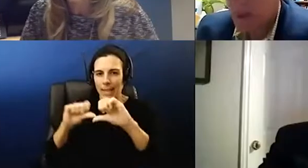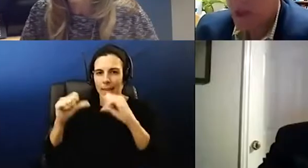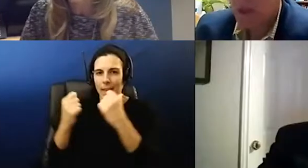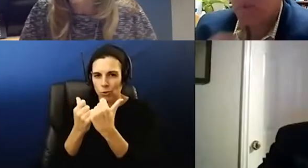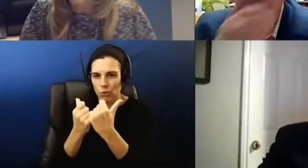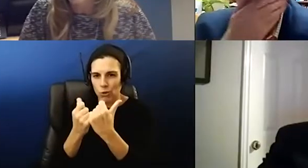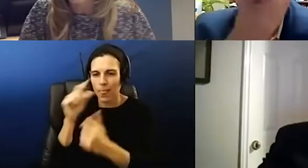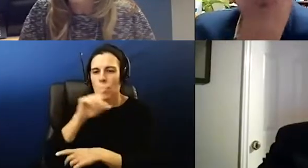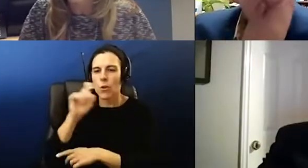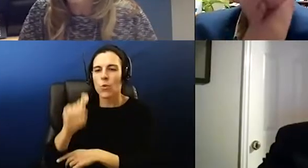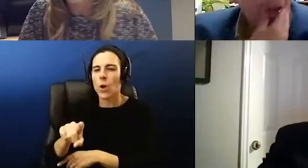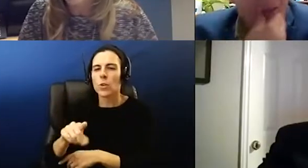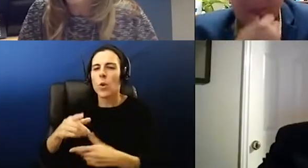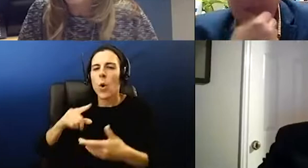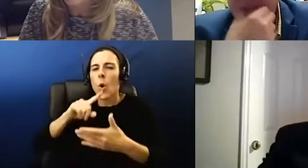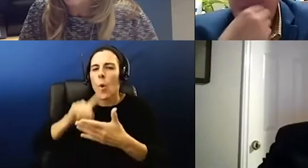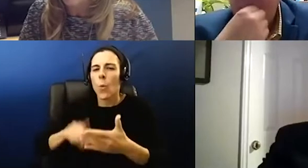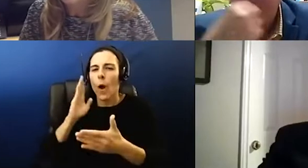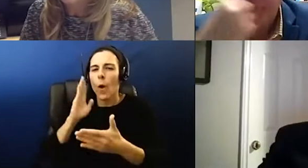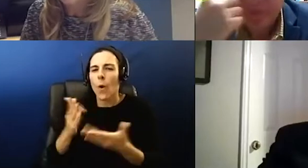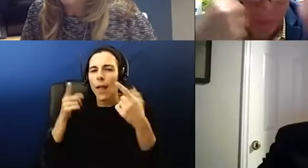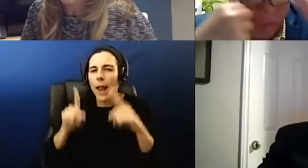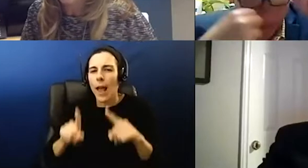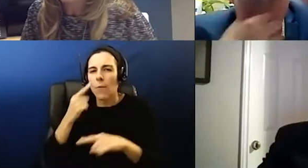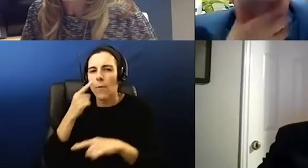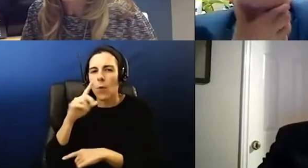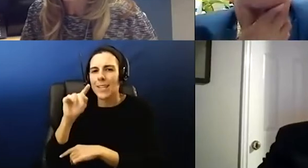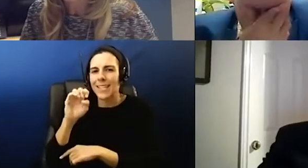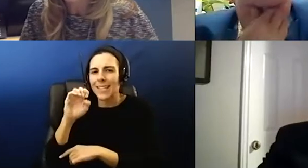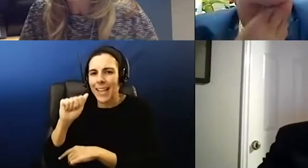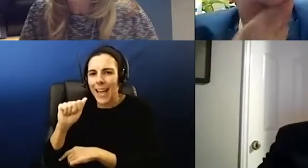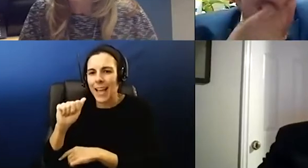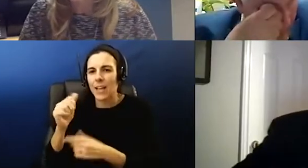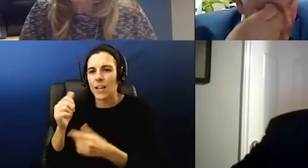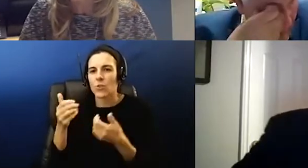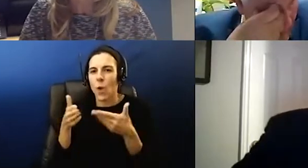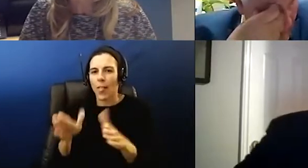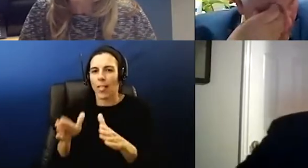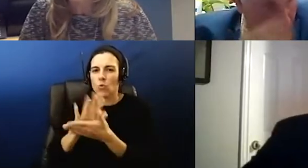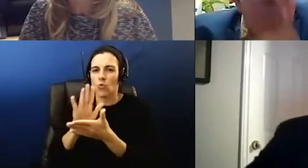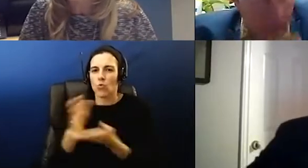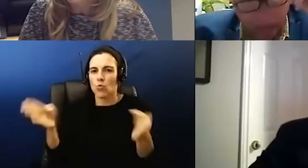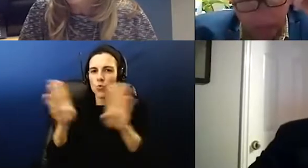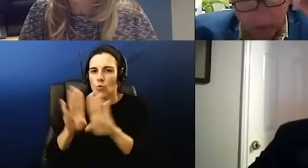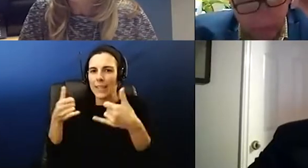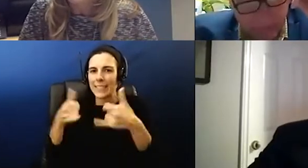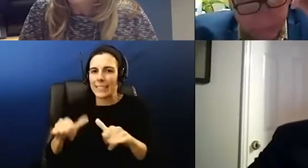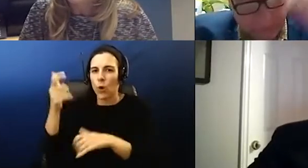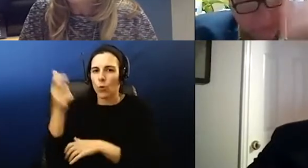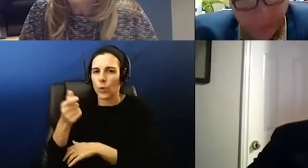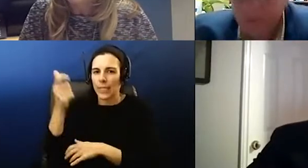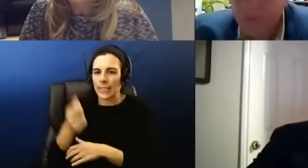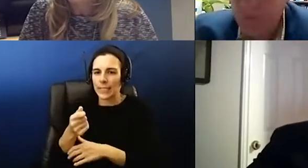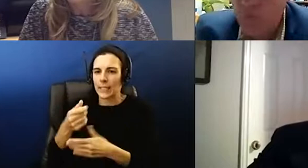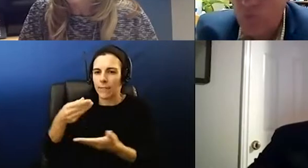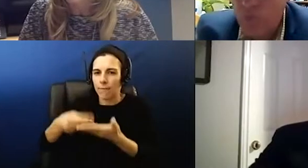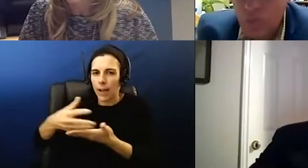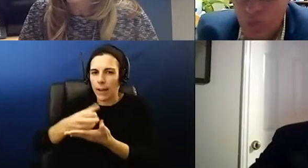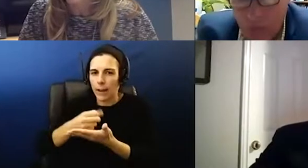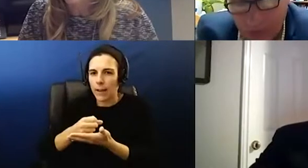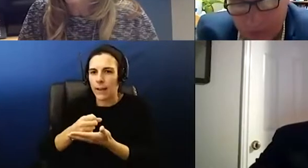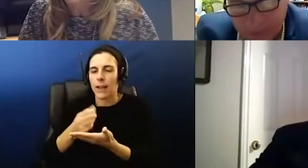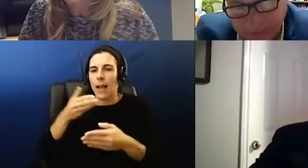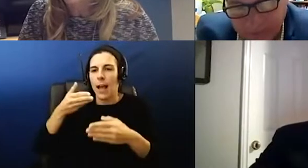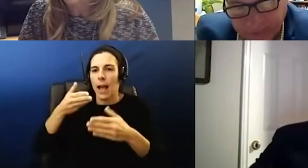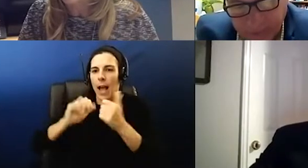question reads what is it going to take for tea to decide to allow schools to close and still receive funding how did aisd close the week after